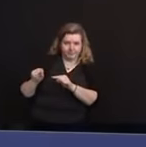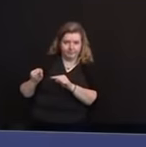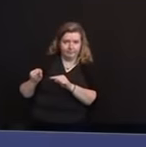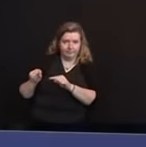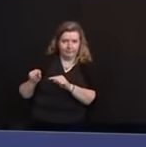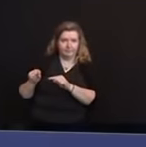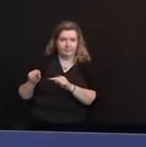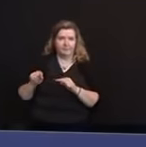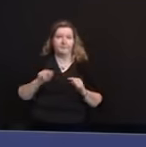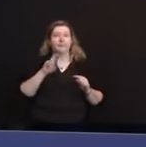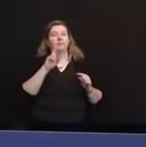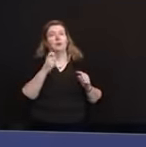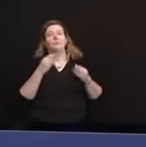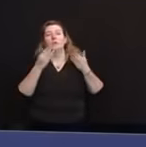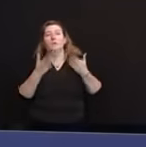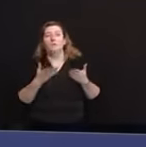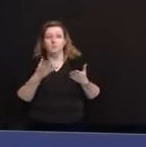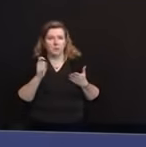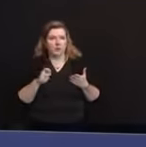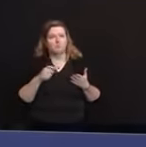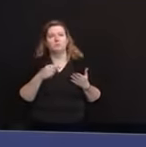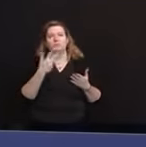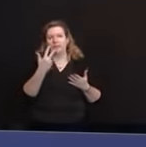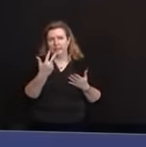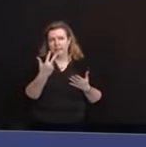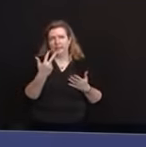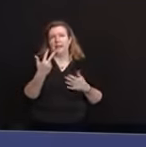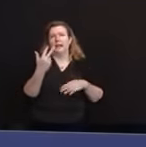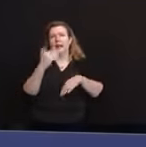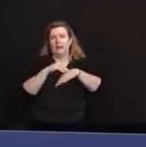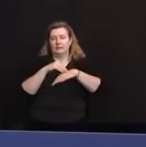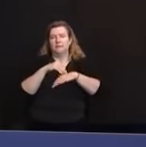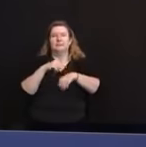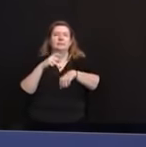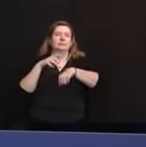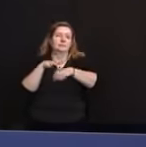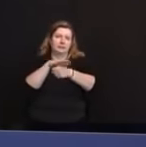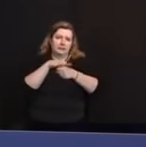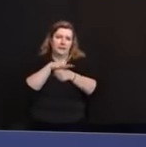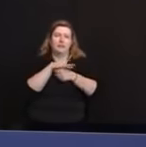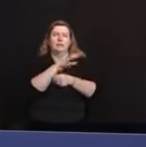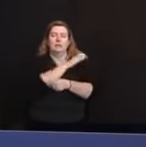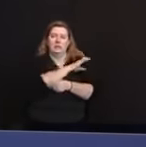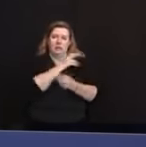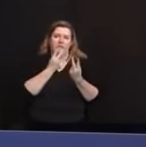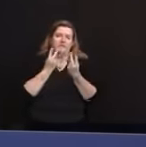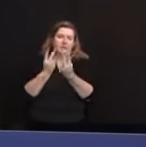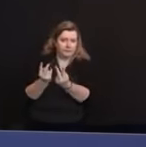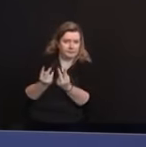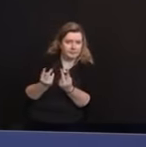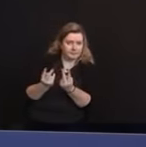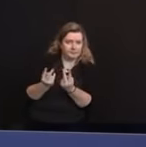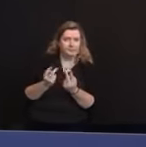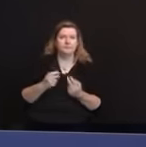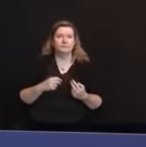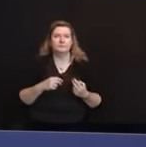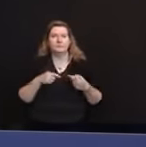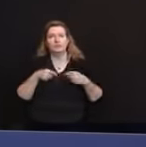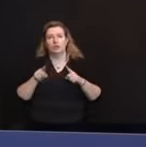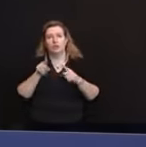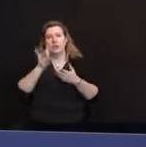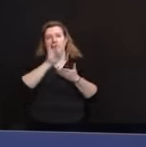on-site clinic visits per site over roughly an eight to ten-week period.